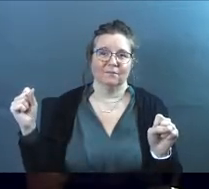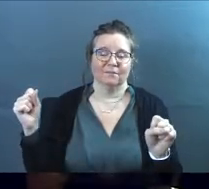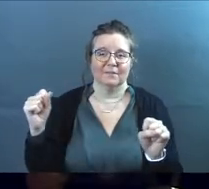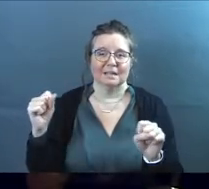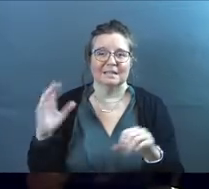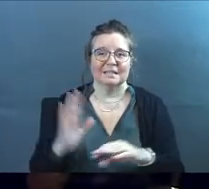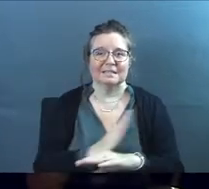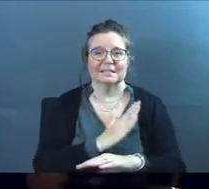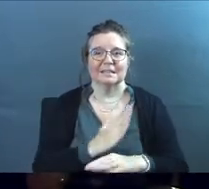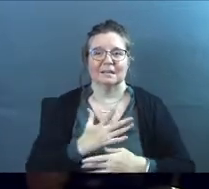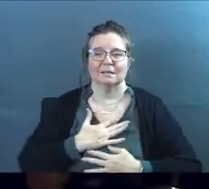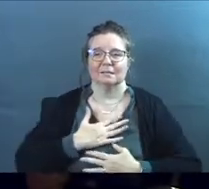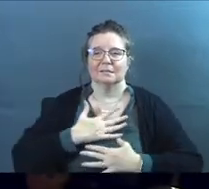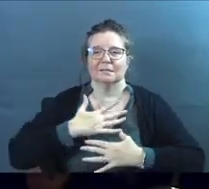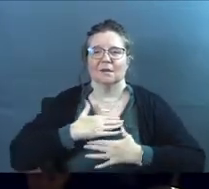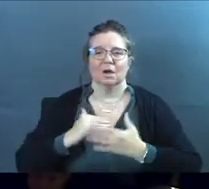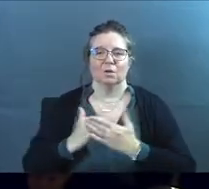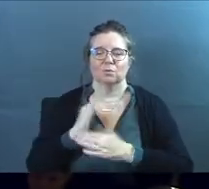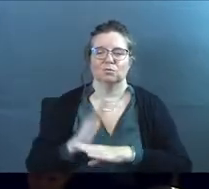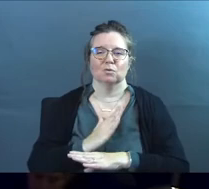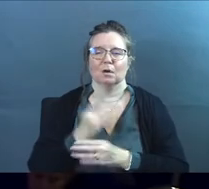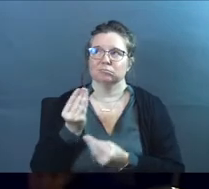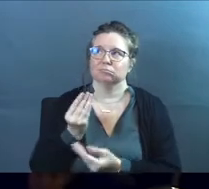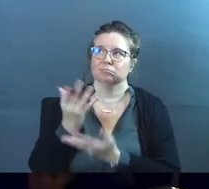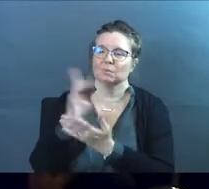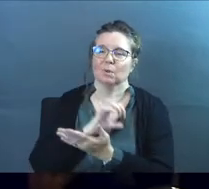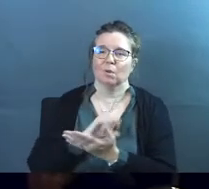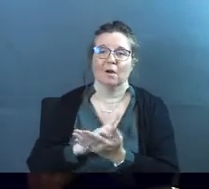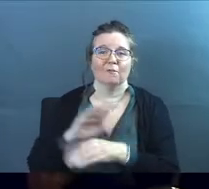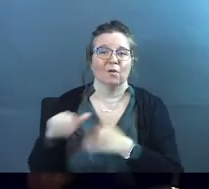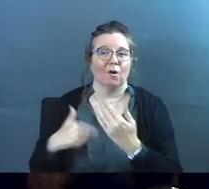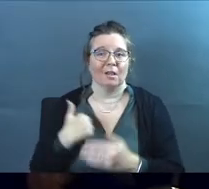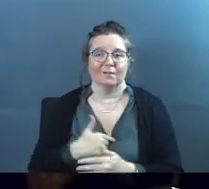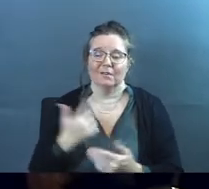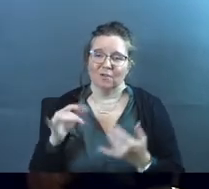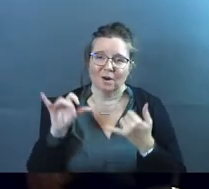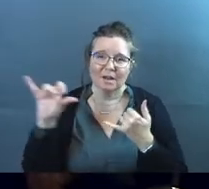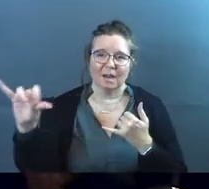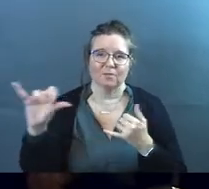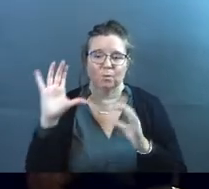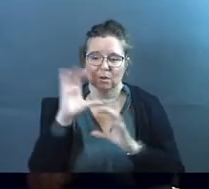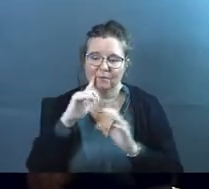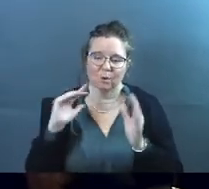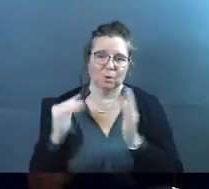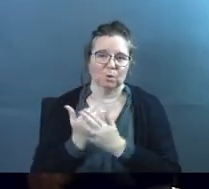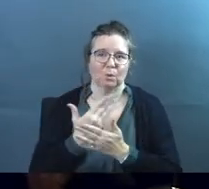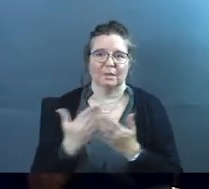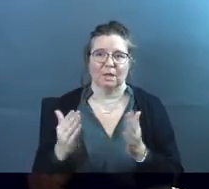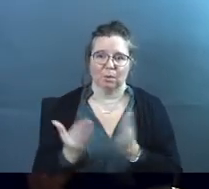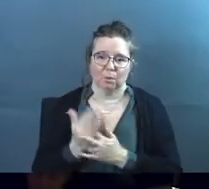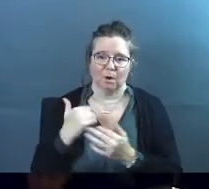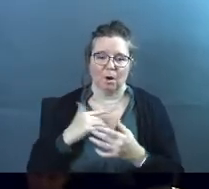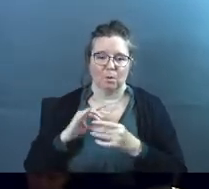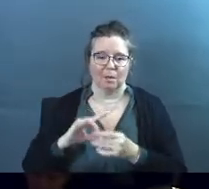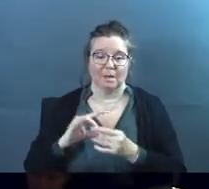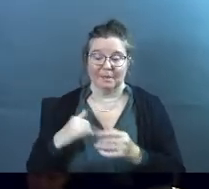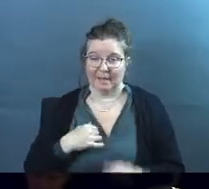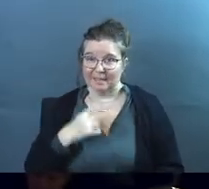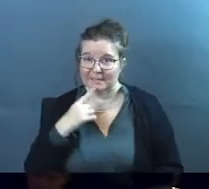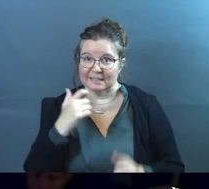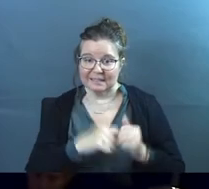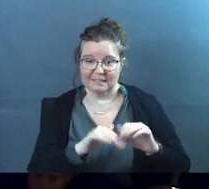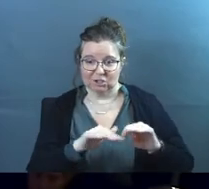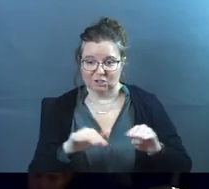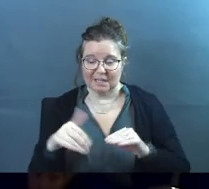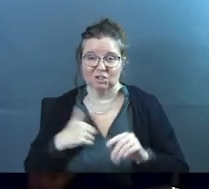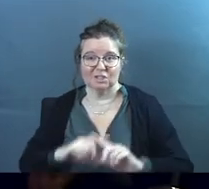Sing a new song to the Lord. That's for all of us forever. We're looking for new things throughout our relationship. Like I said, each